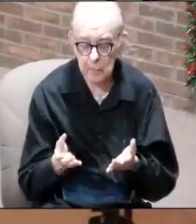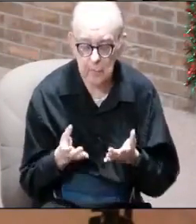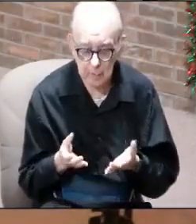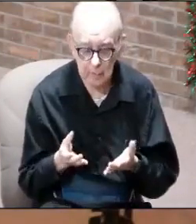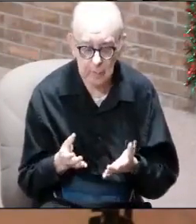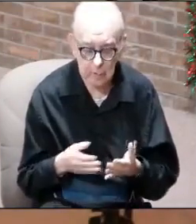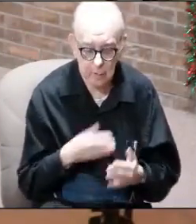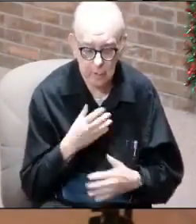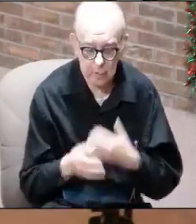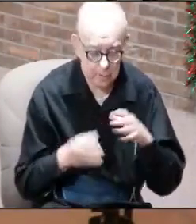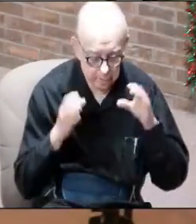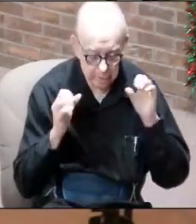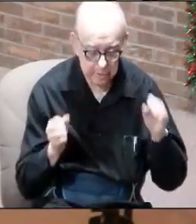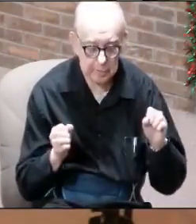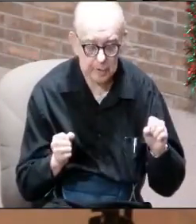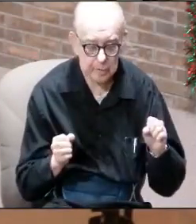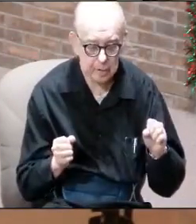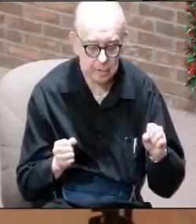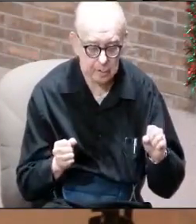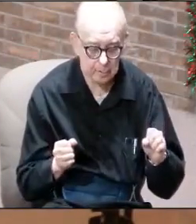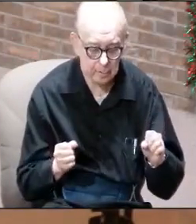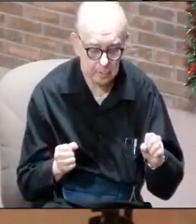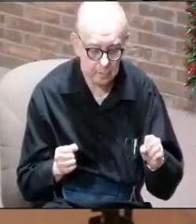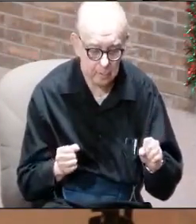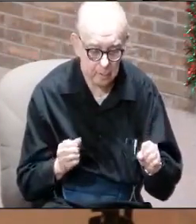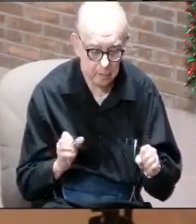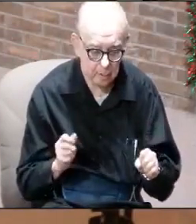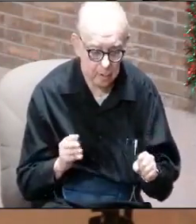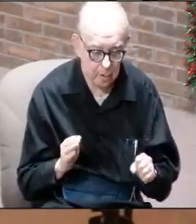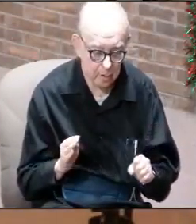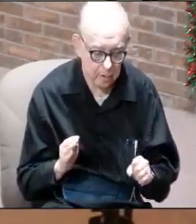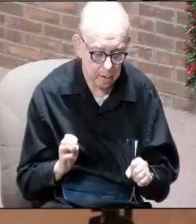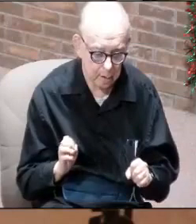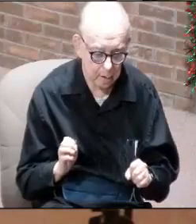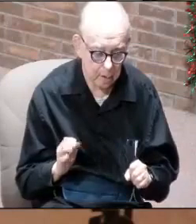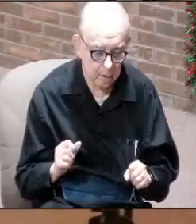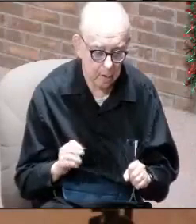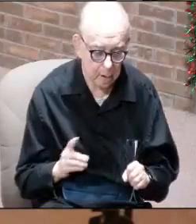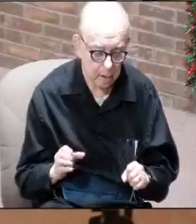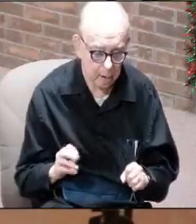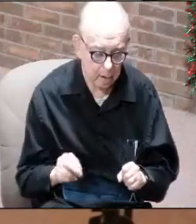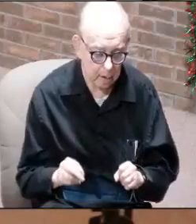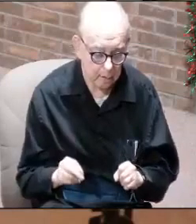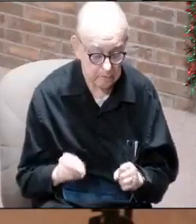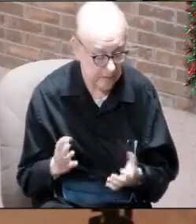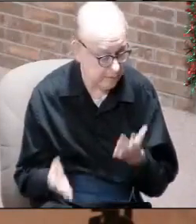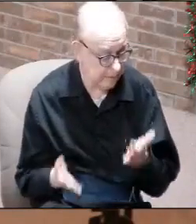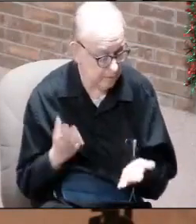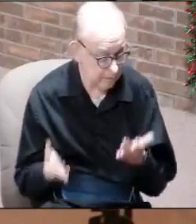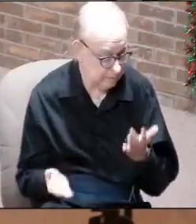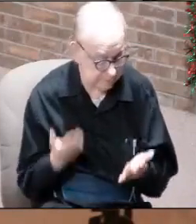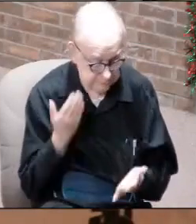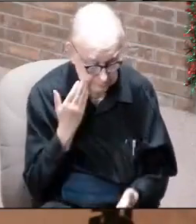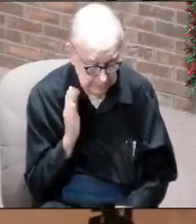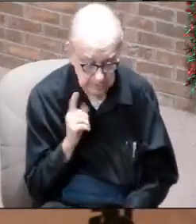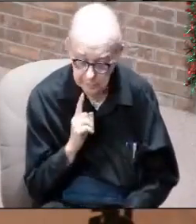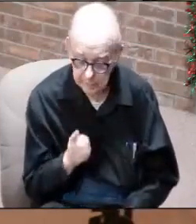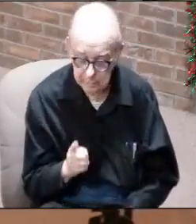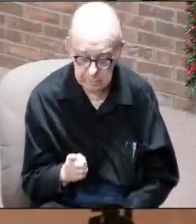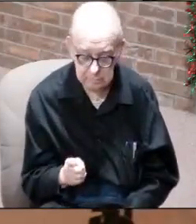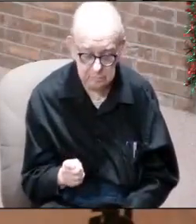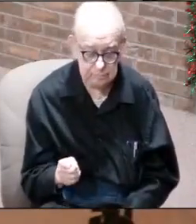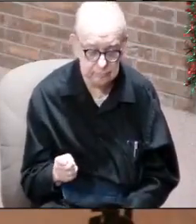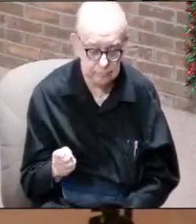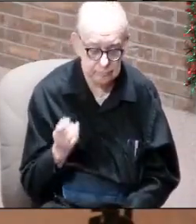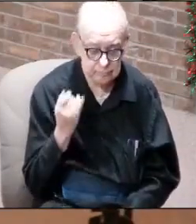the next president, that's Joe Biden, which appears to be, it's going to be him, who knows, but